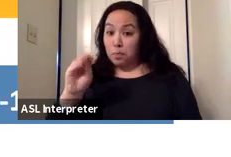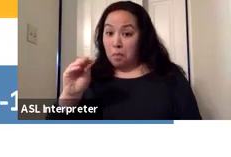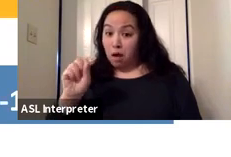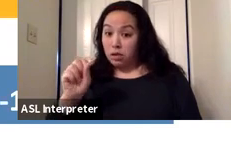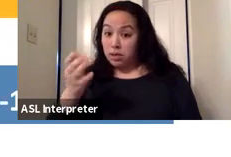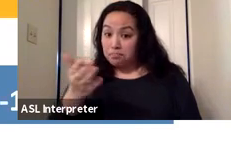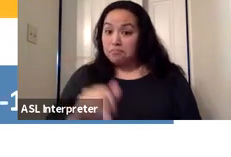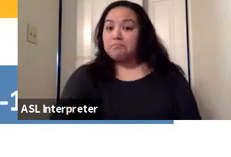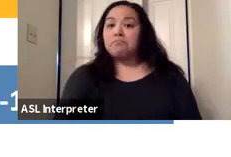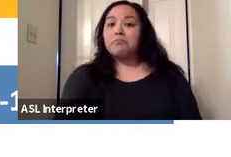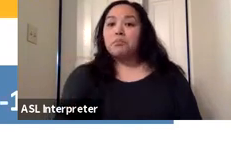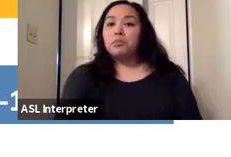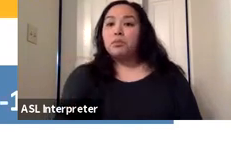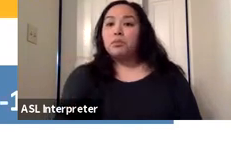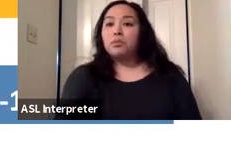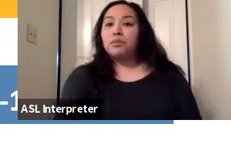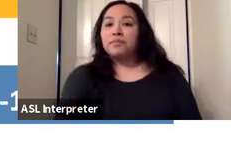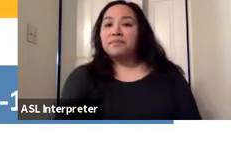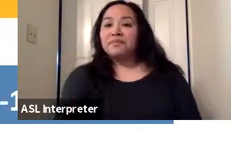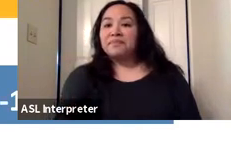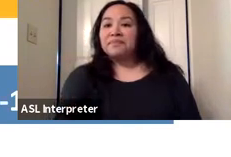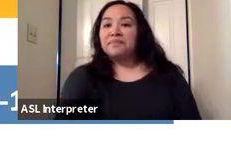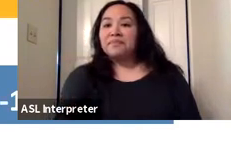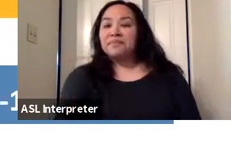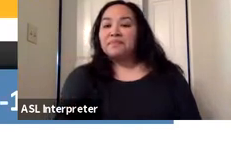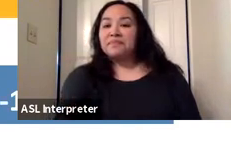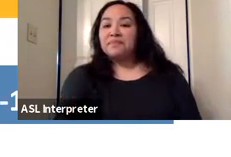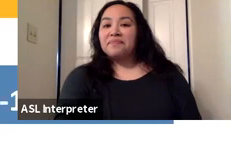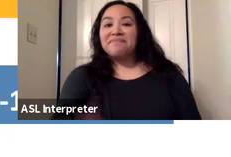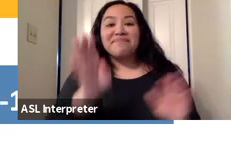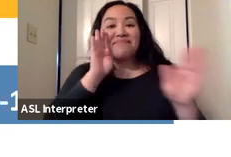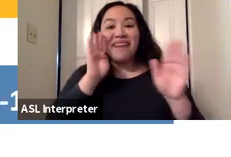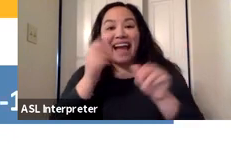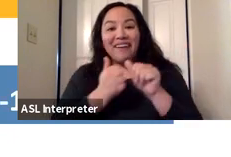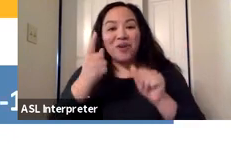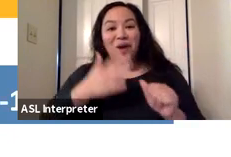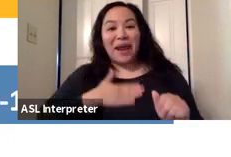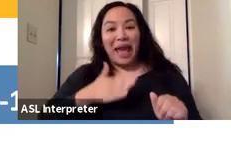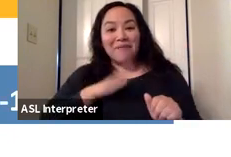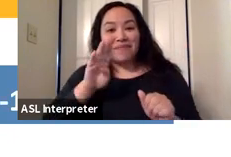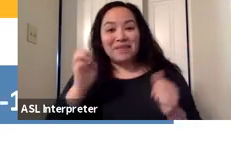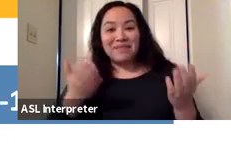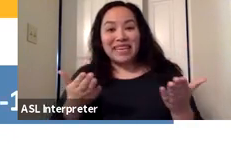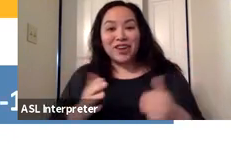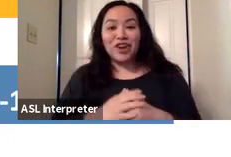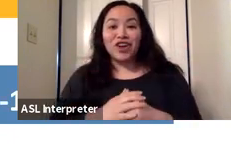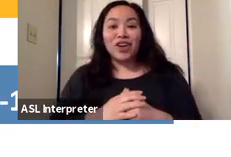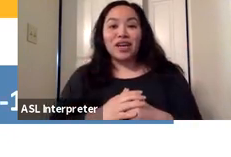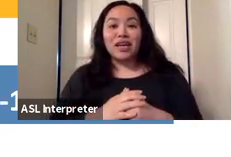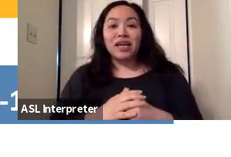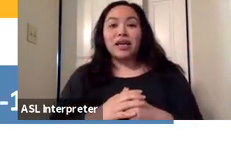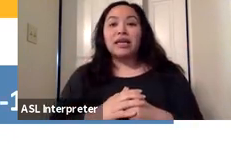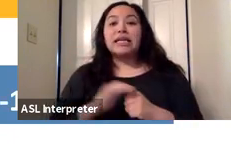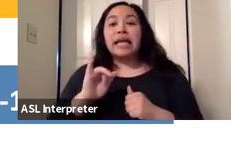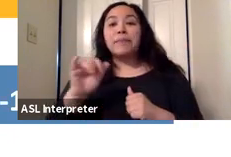Thanks, Tueri. Hi, everyone. I'm glad to be here. So, you know, picking up where Noha